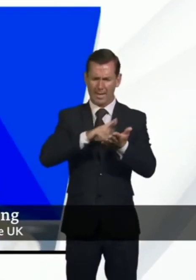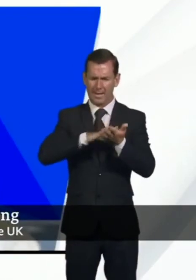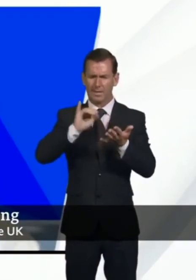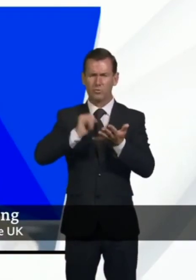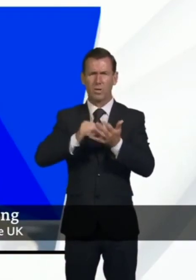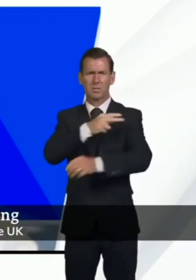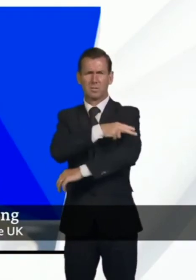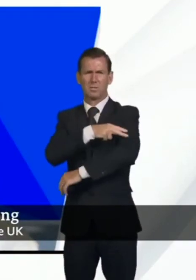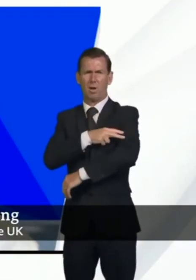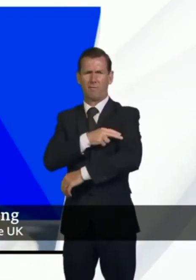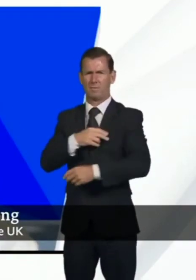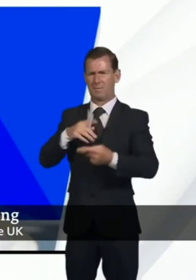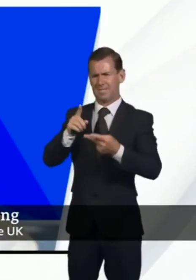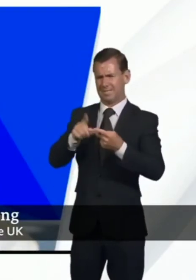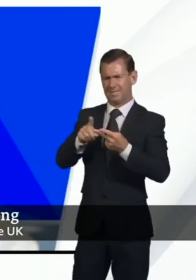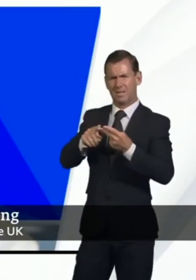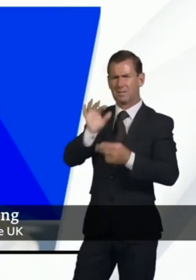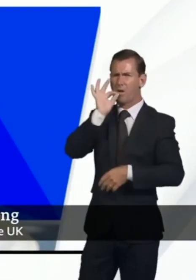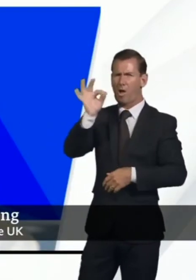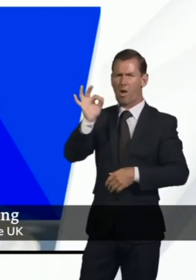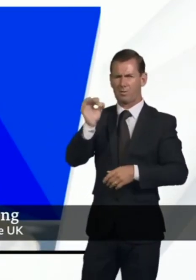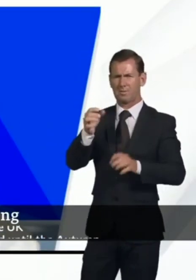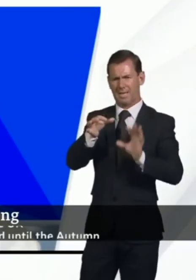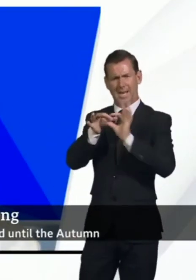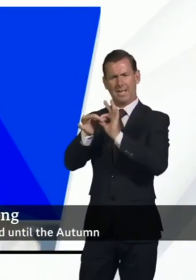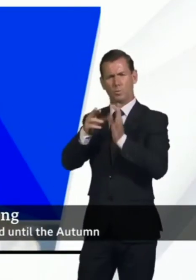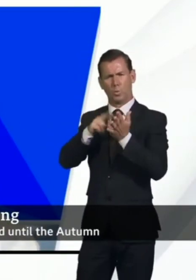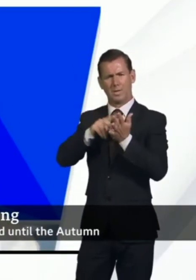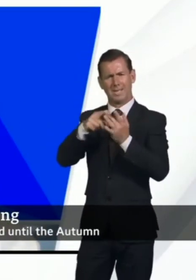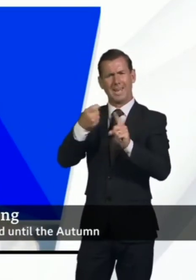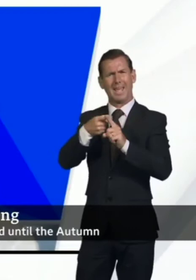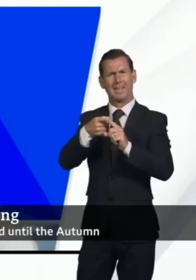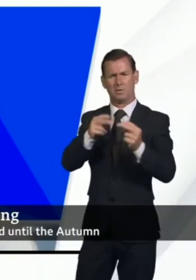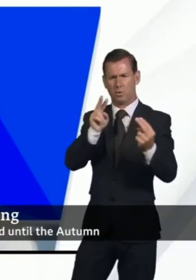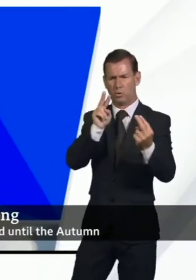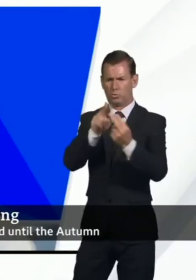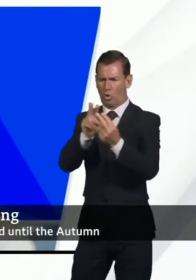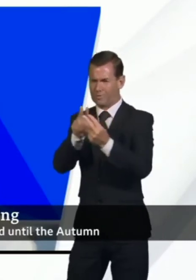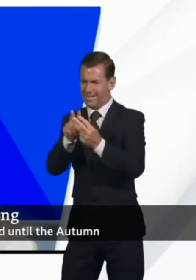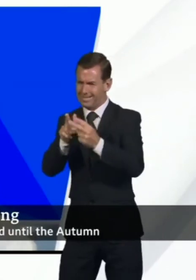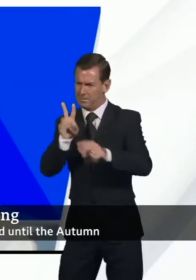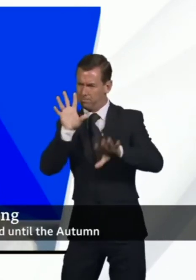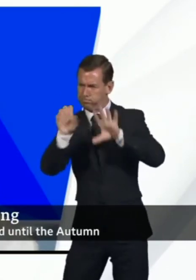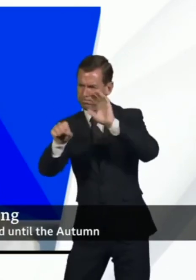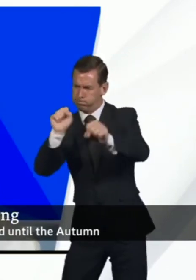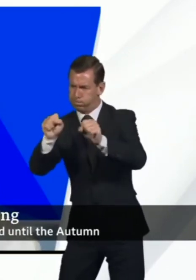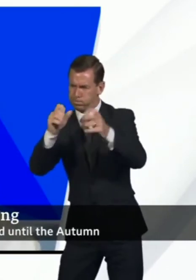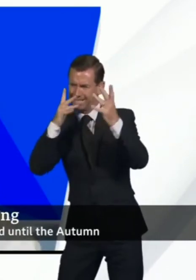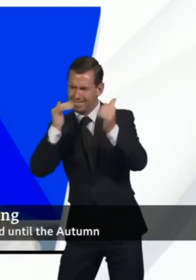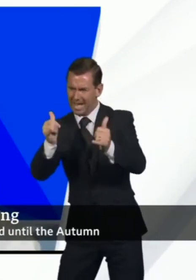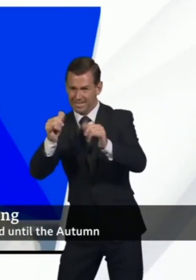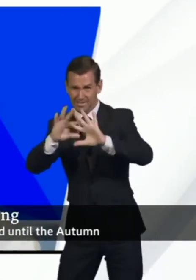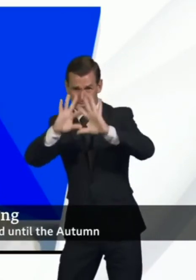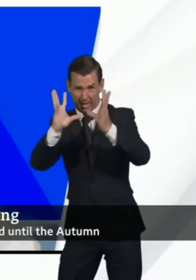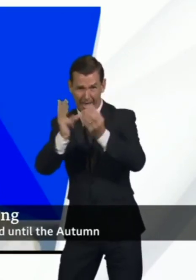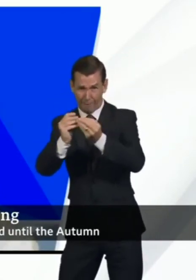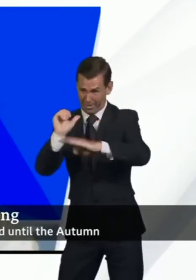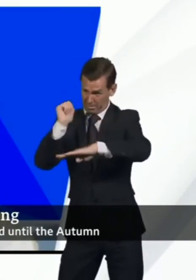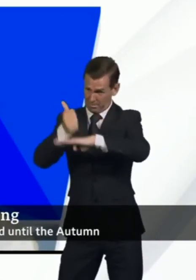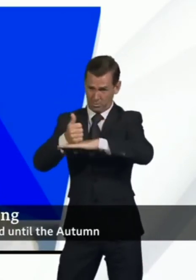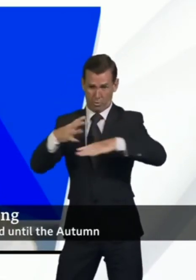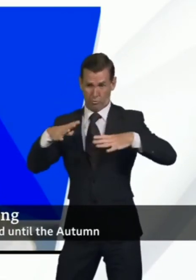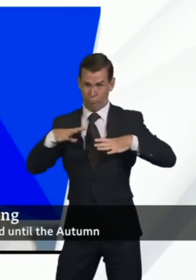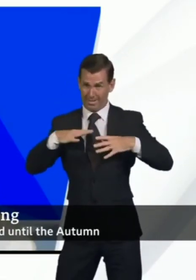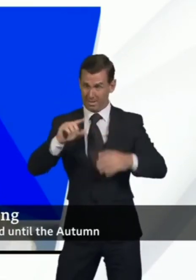just wanted to follow up on Nick's point really. Will the contact tracing system be in place together with the app by the start of June